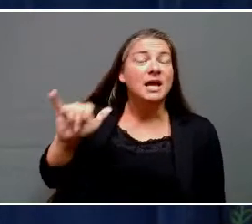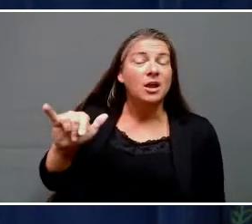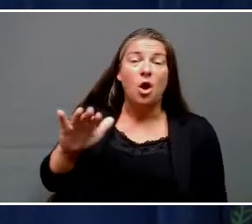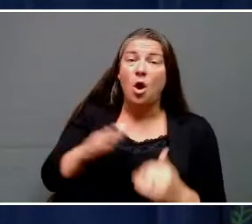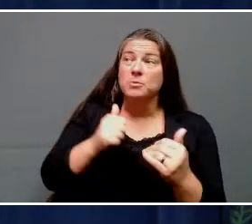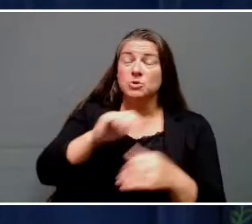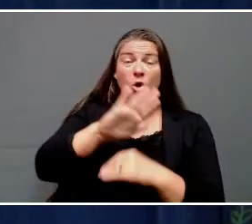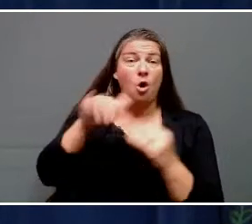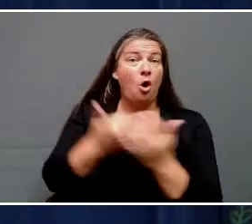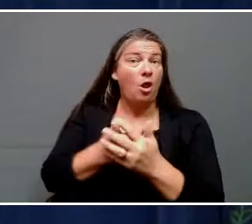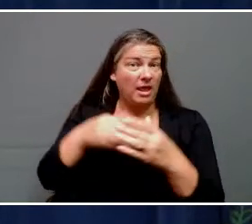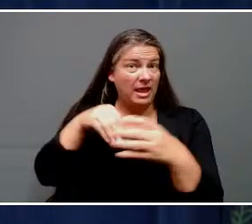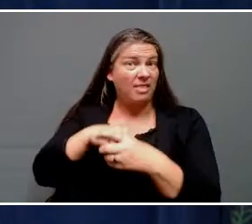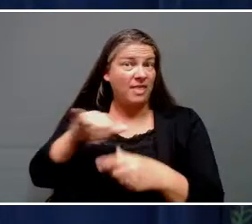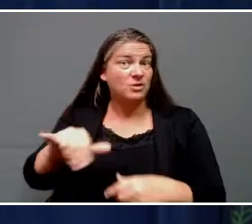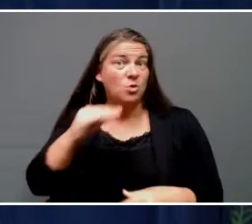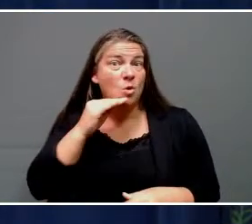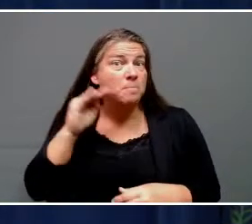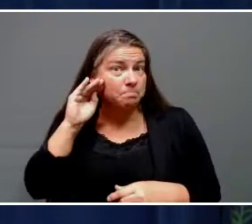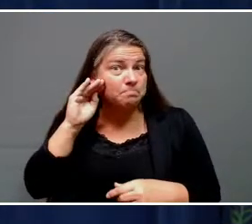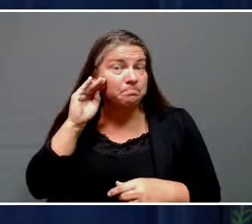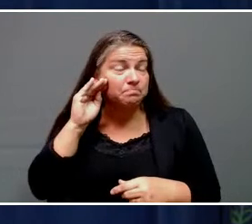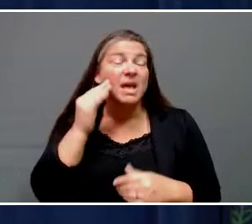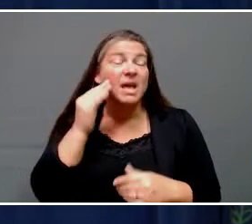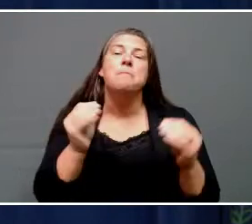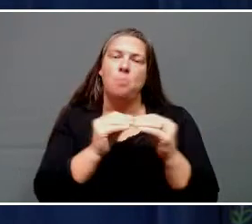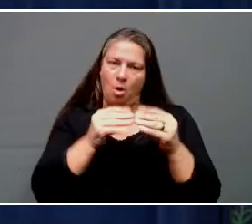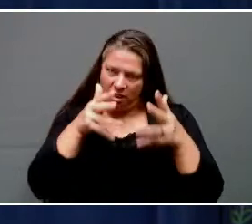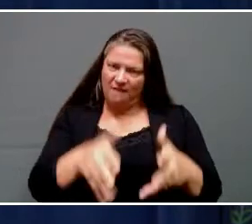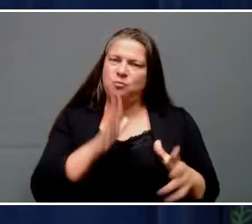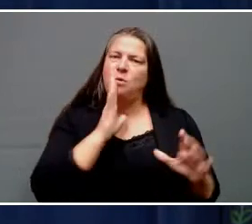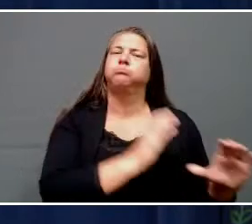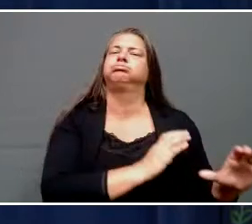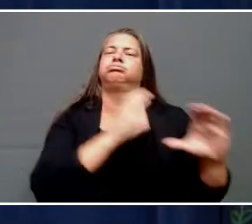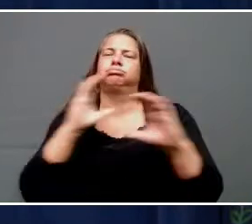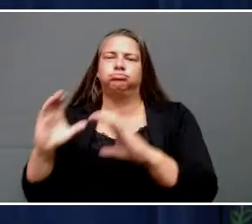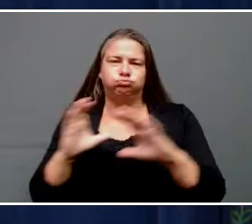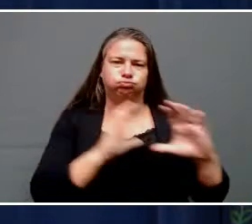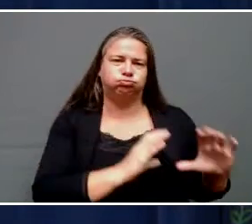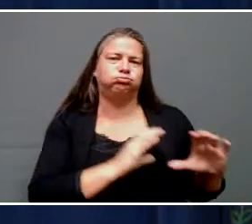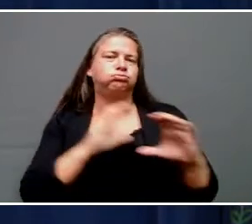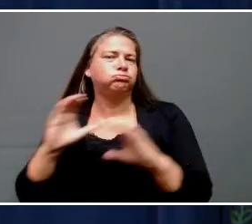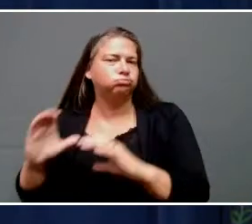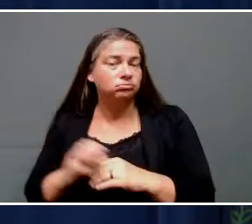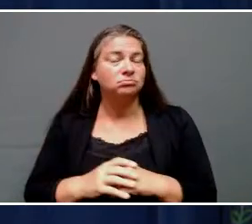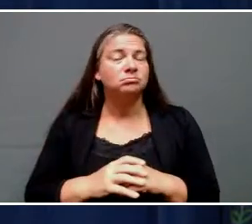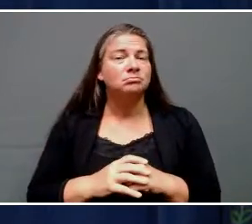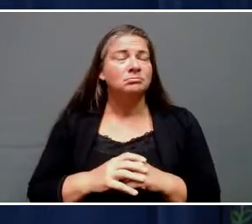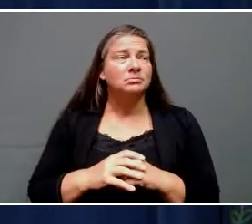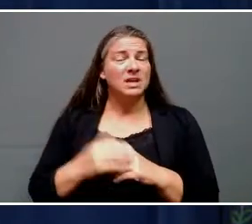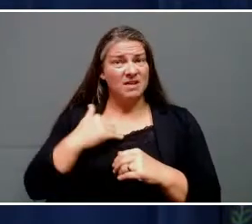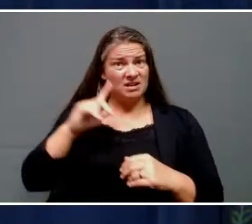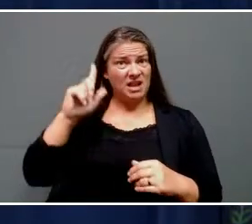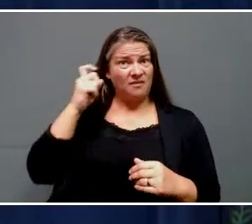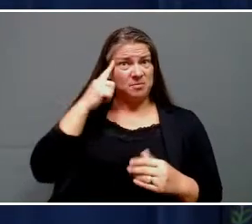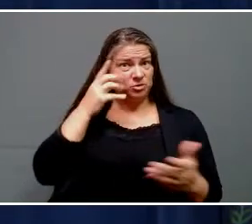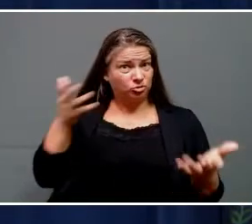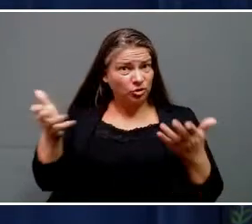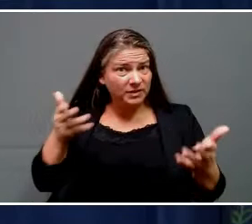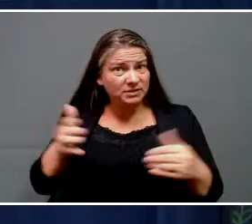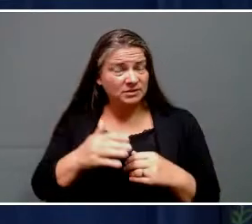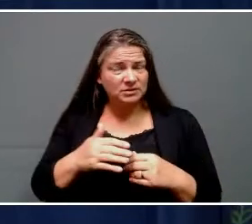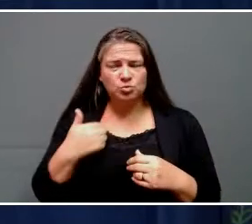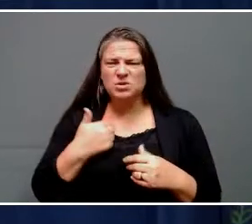about that same amount on the way. We're working to provide government services, and we are pushing FEMA harder, that's all of us up here,